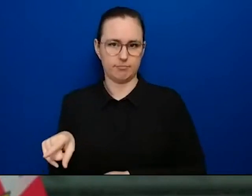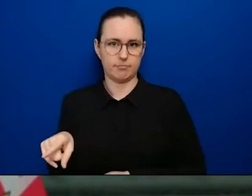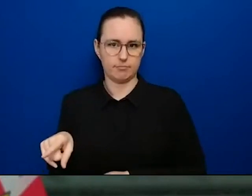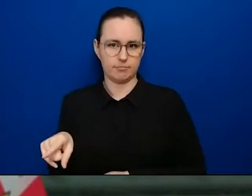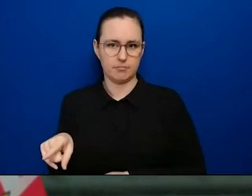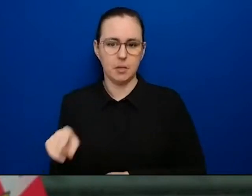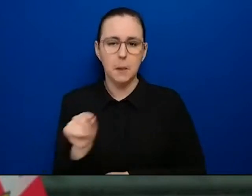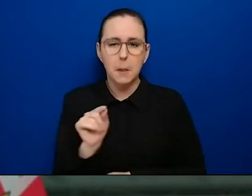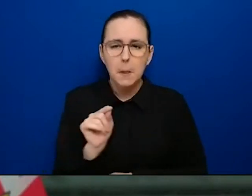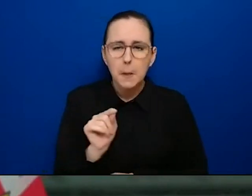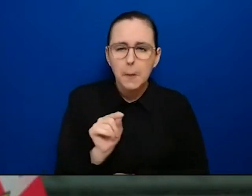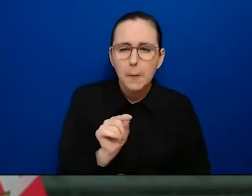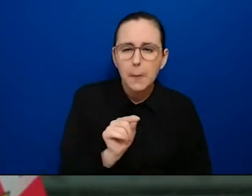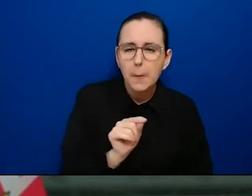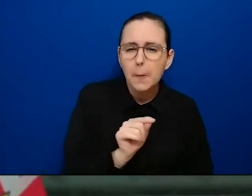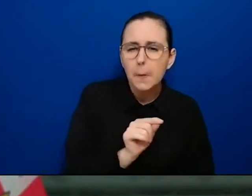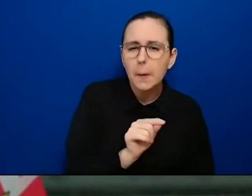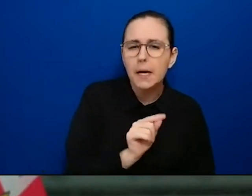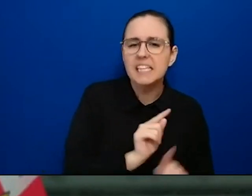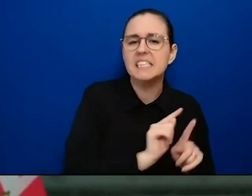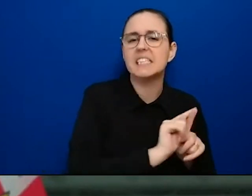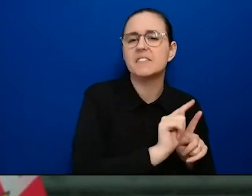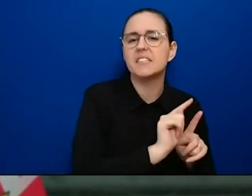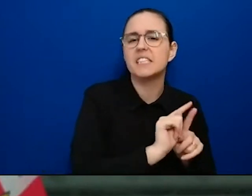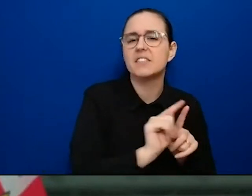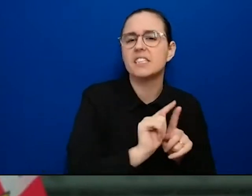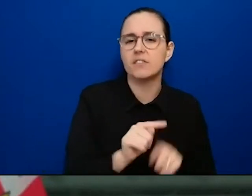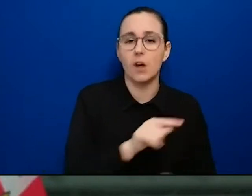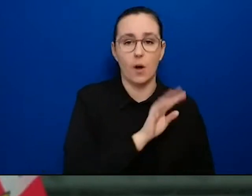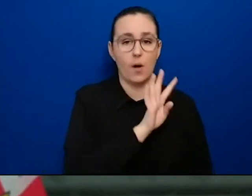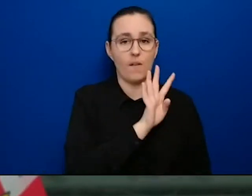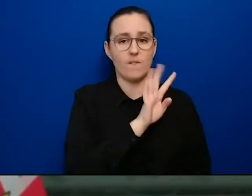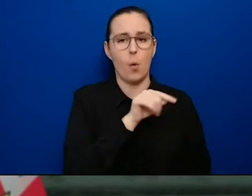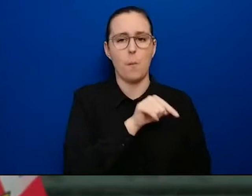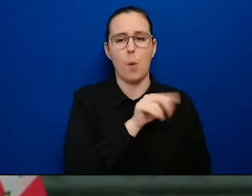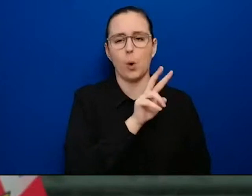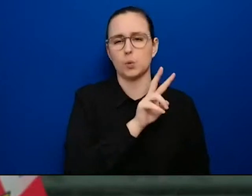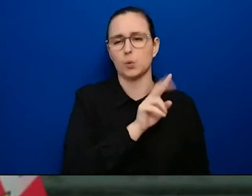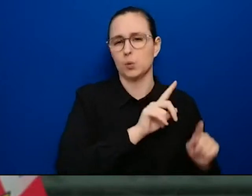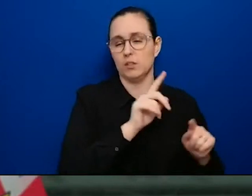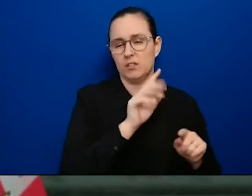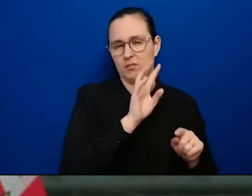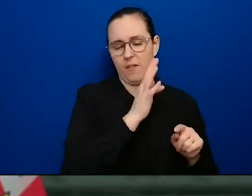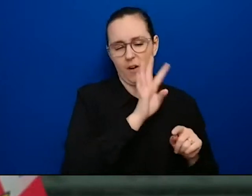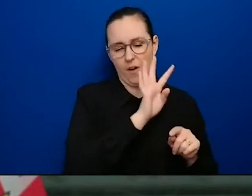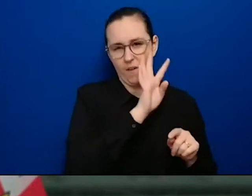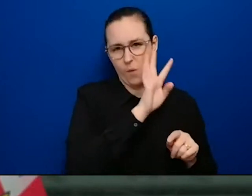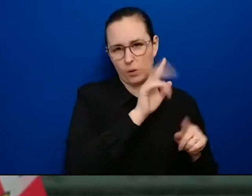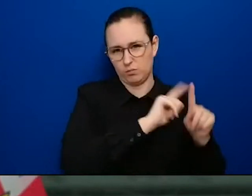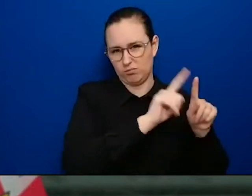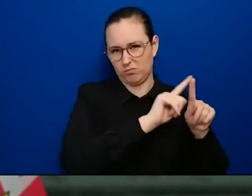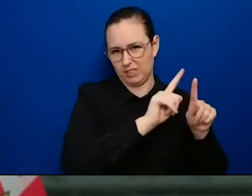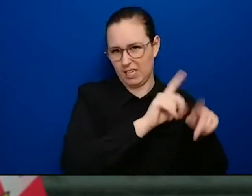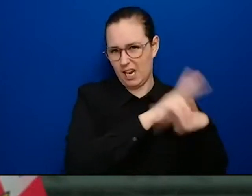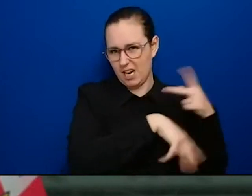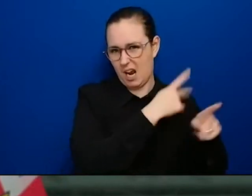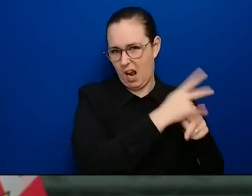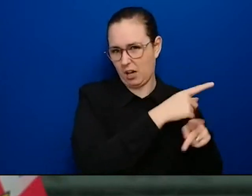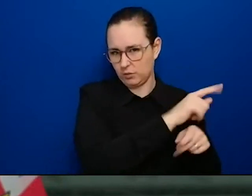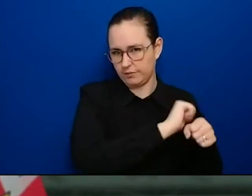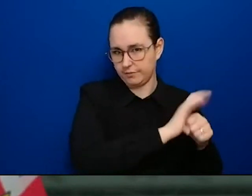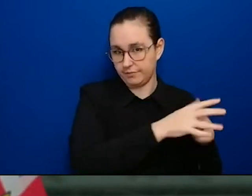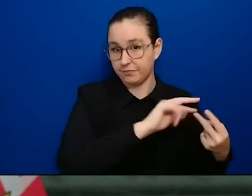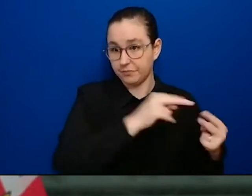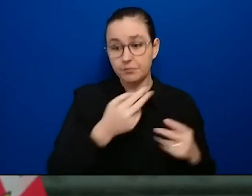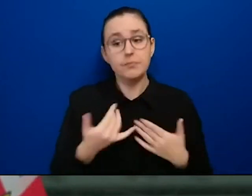of 4.2. So we have gone back and looked at that. But having said that, we will continue to watch. So